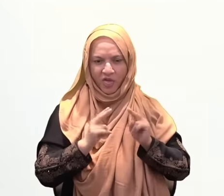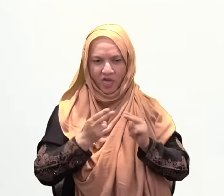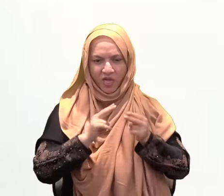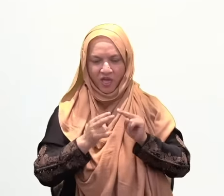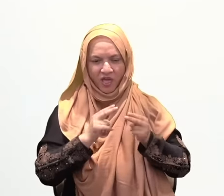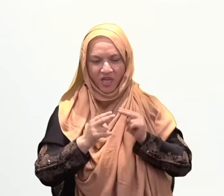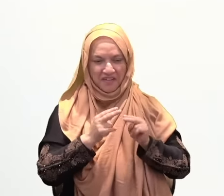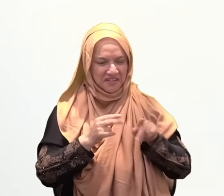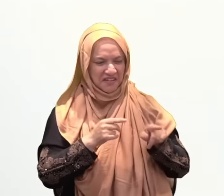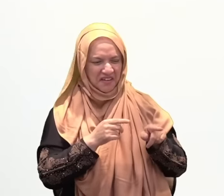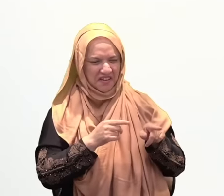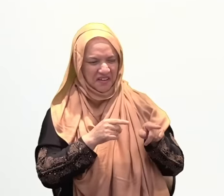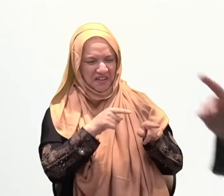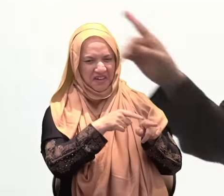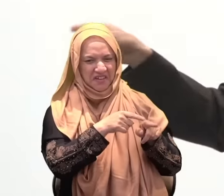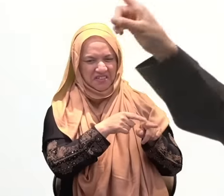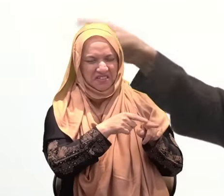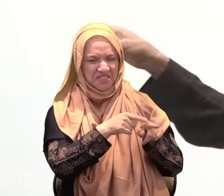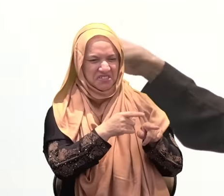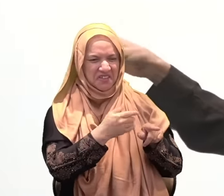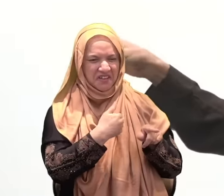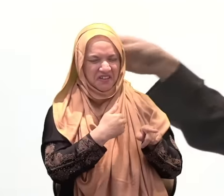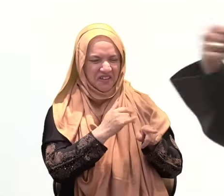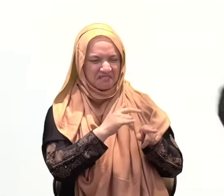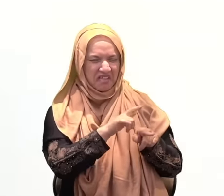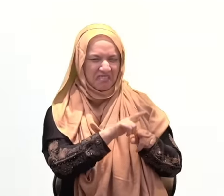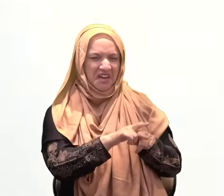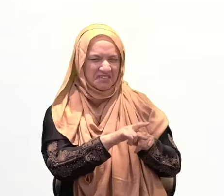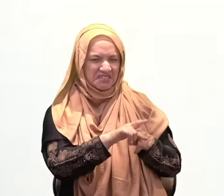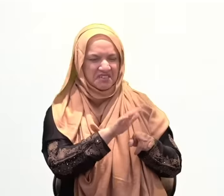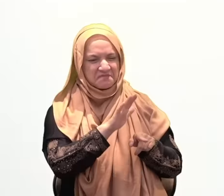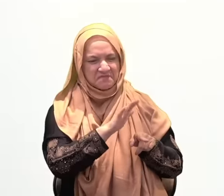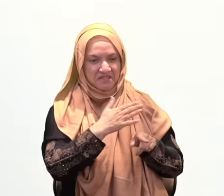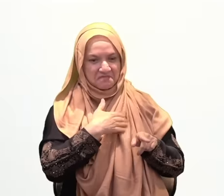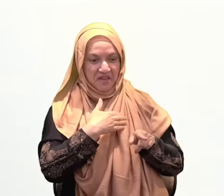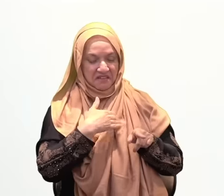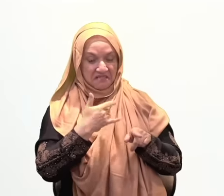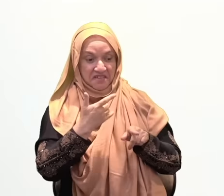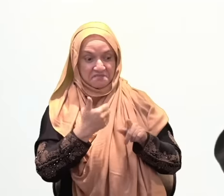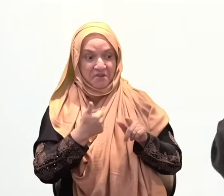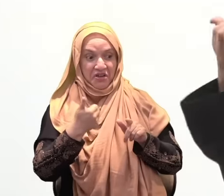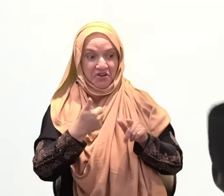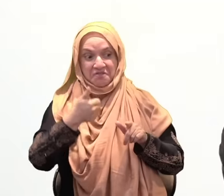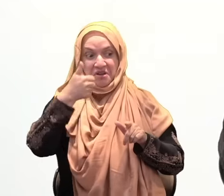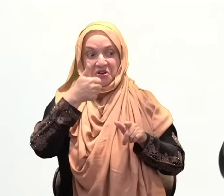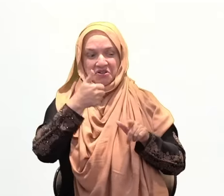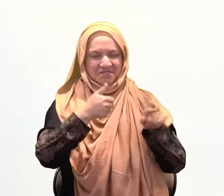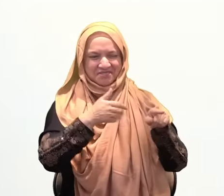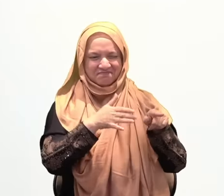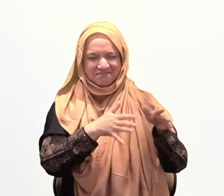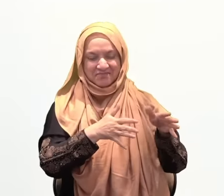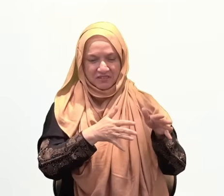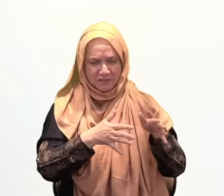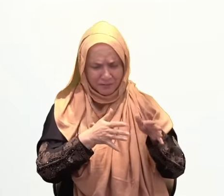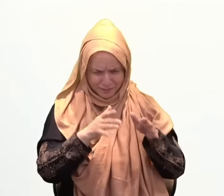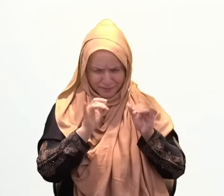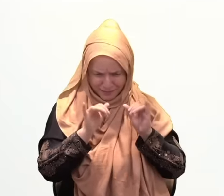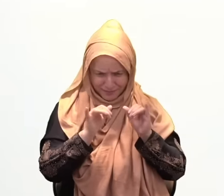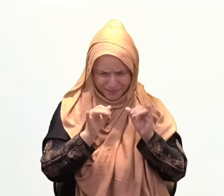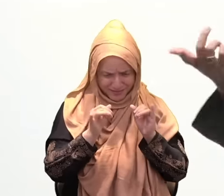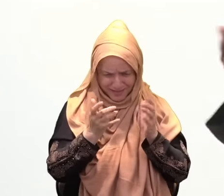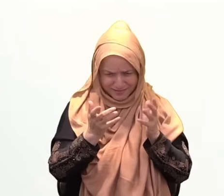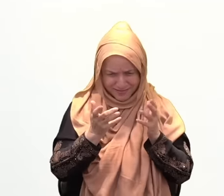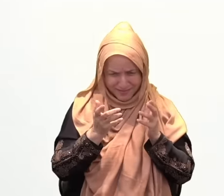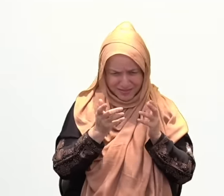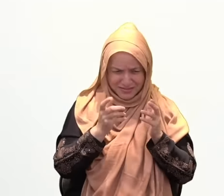gratitude was. Because if he's grateful for that who am I to not be grateful for it? If he's grateful for that vinegar